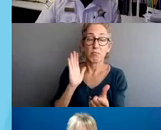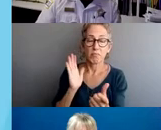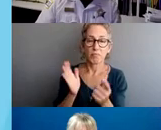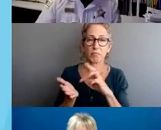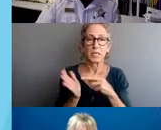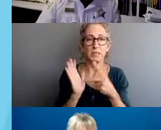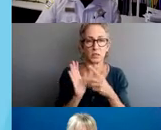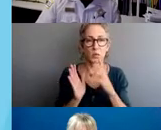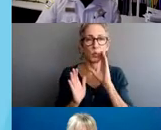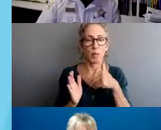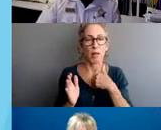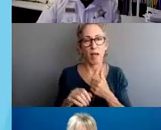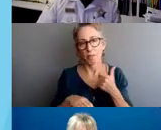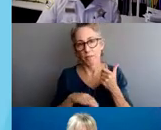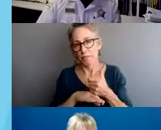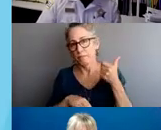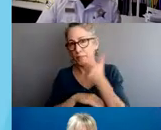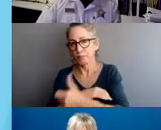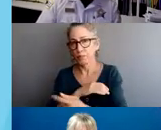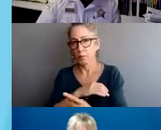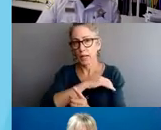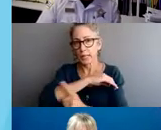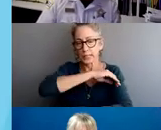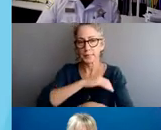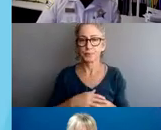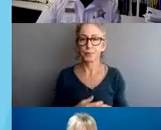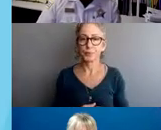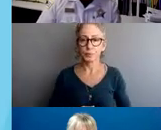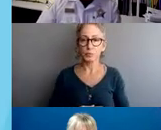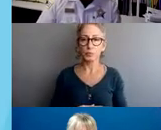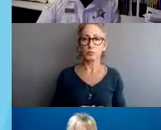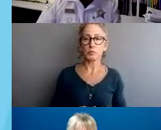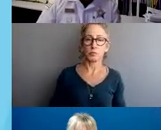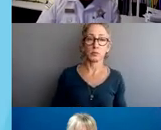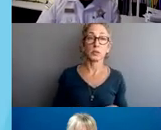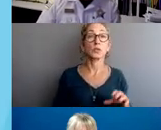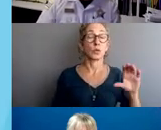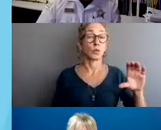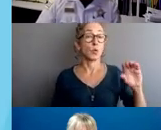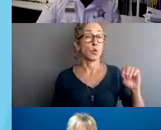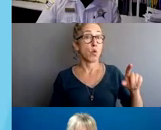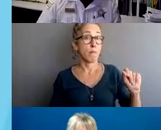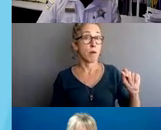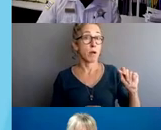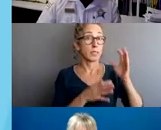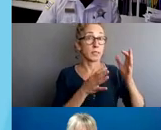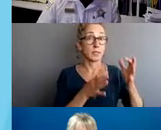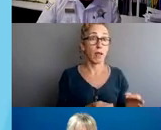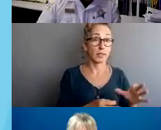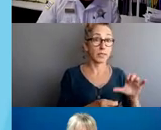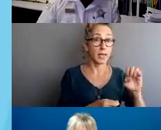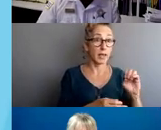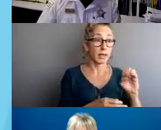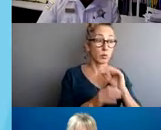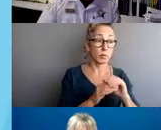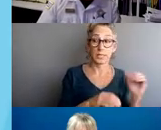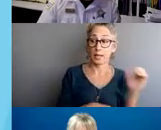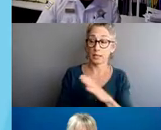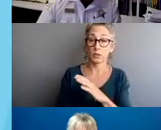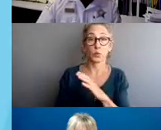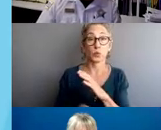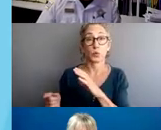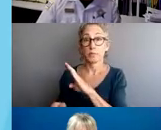The complaint and misconduct investigations forwarded by COPA to CPD to investigate are either assigned to a BIA